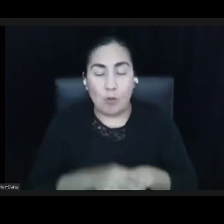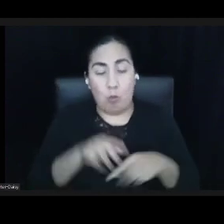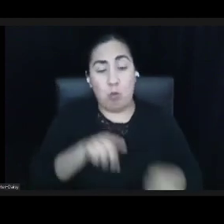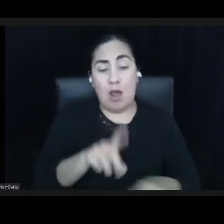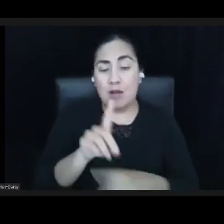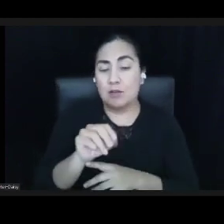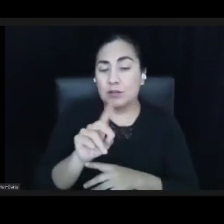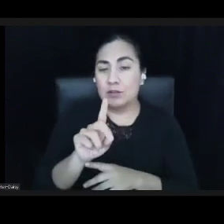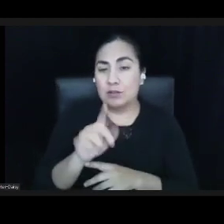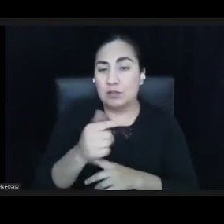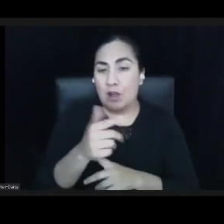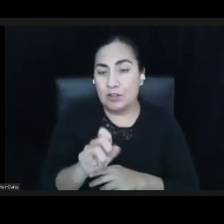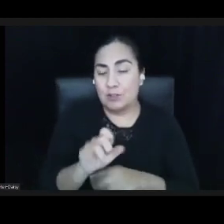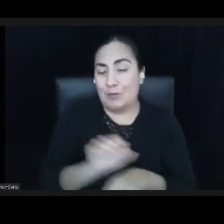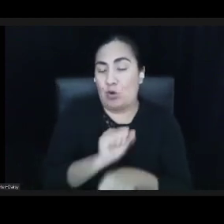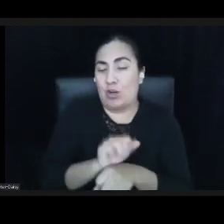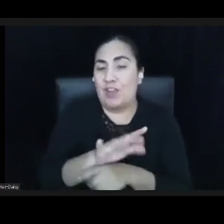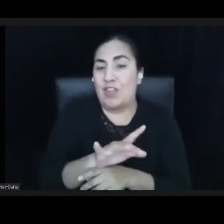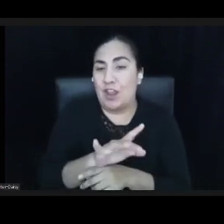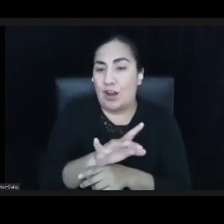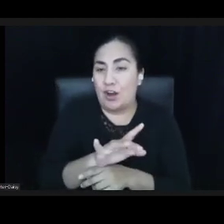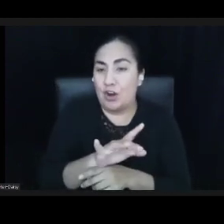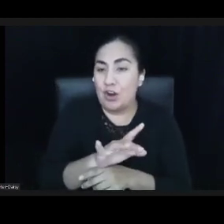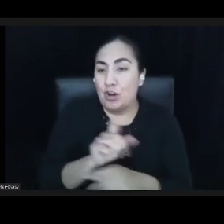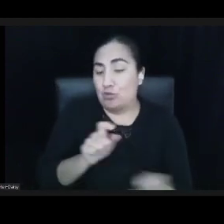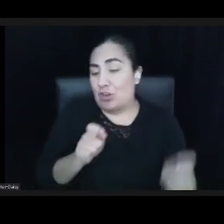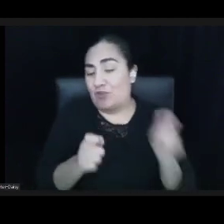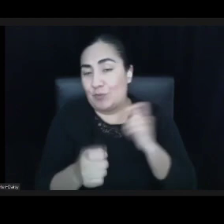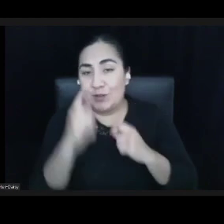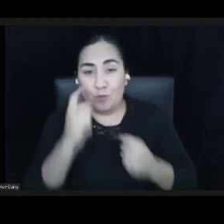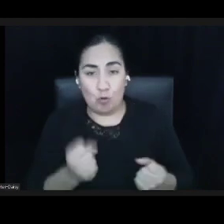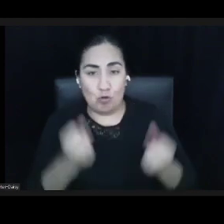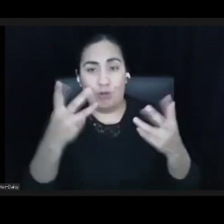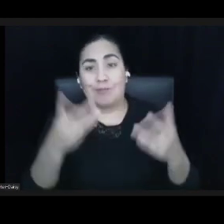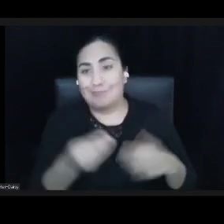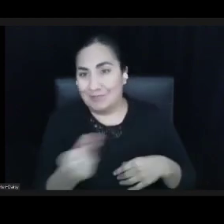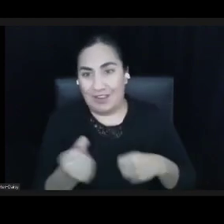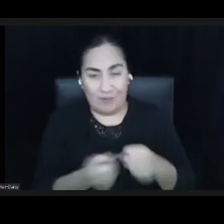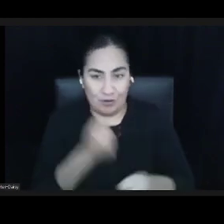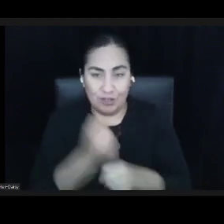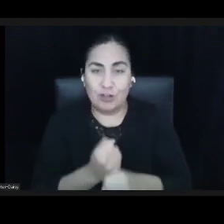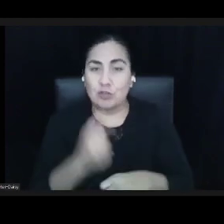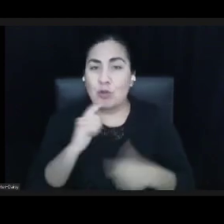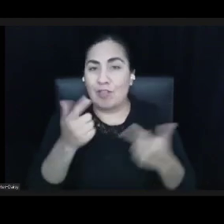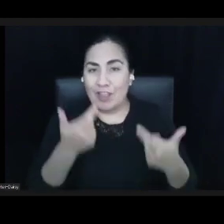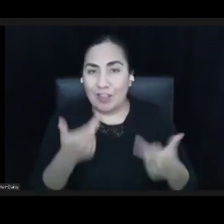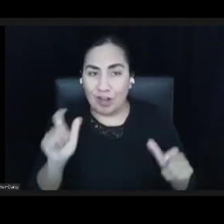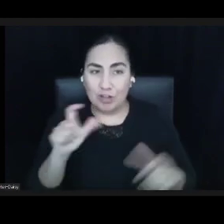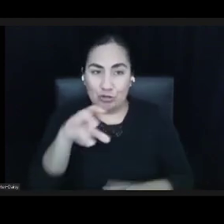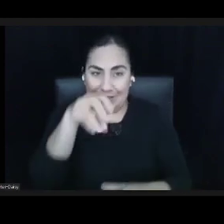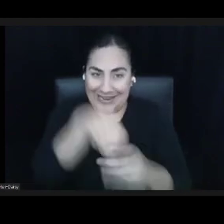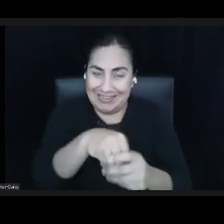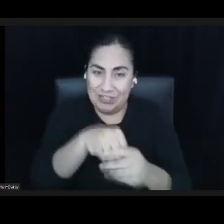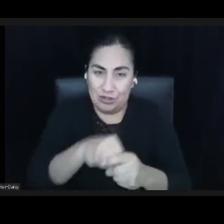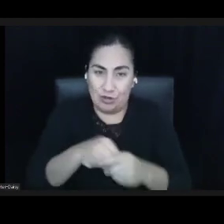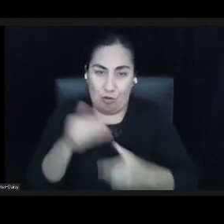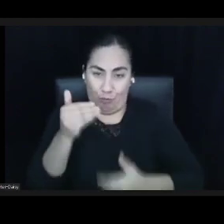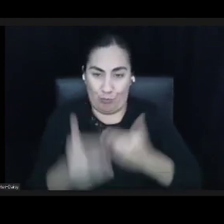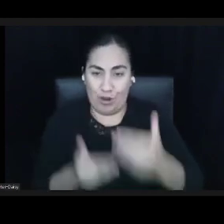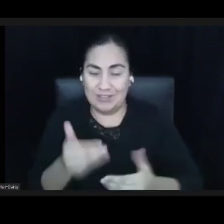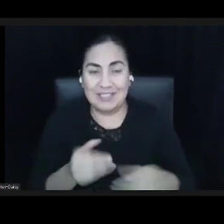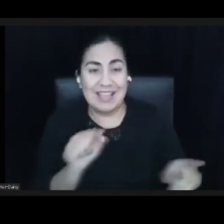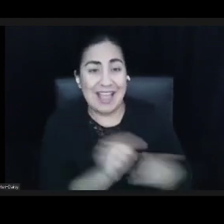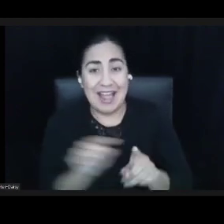transformation for several years, it's been largely an internal process. And as we move our